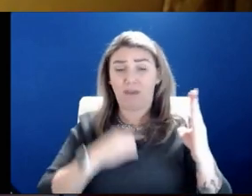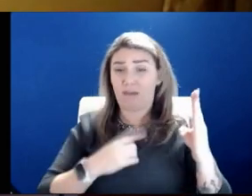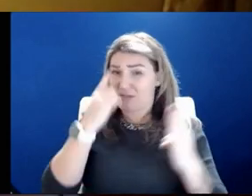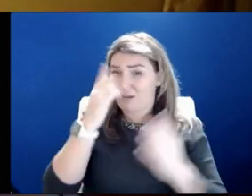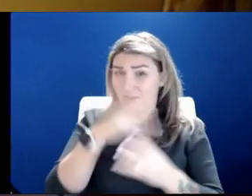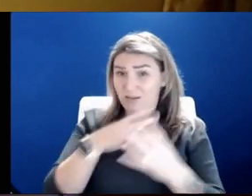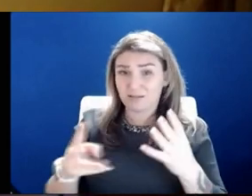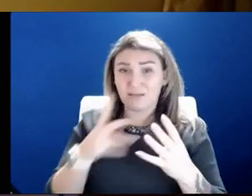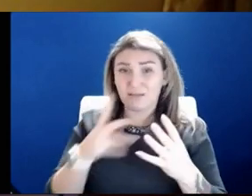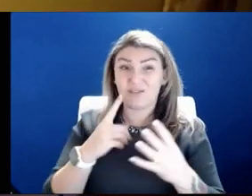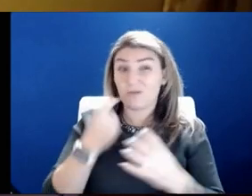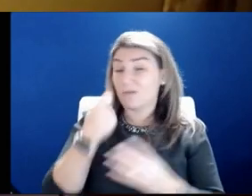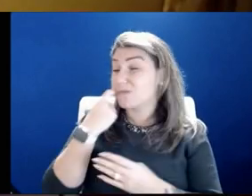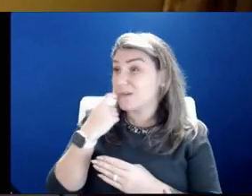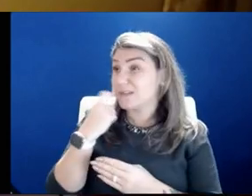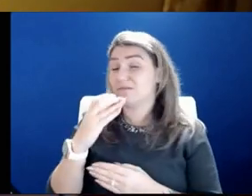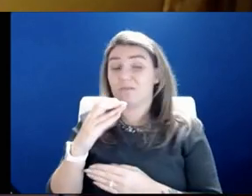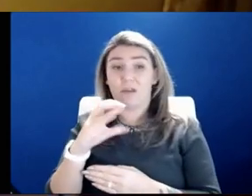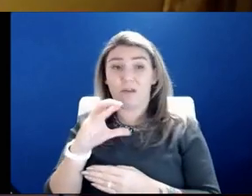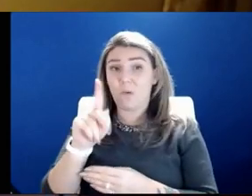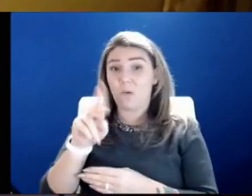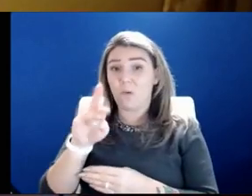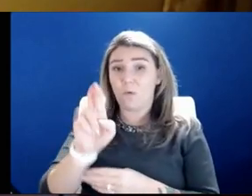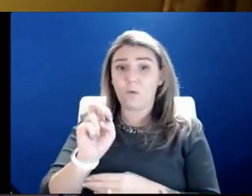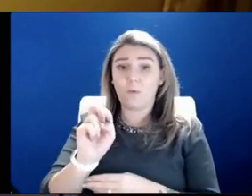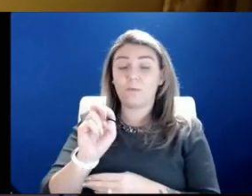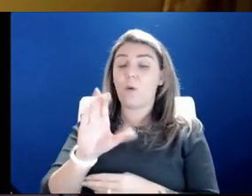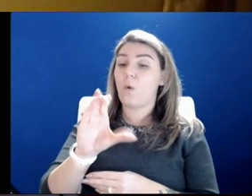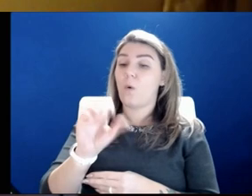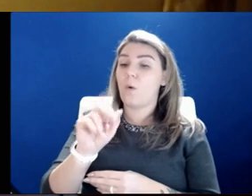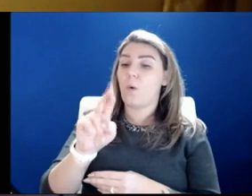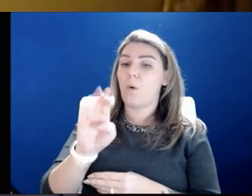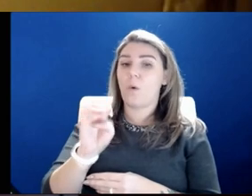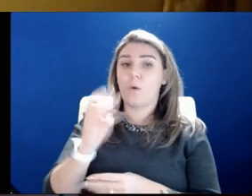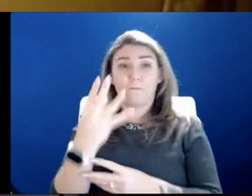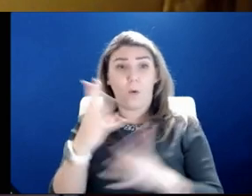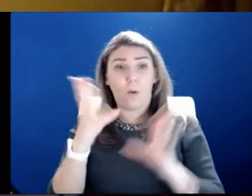last core four meeting. I'll reach out to my colleagues again soon to do another.